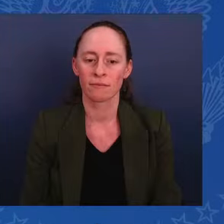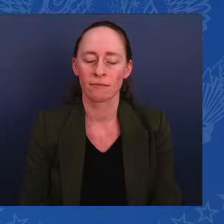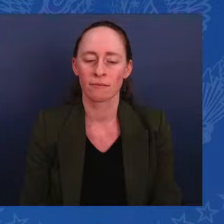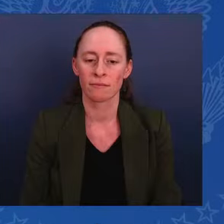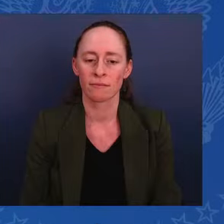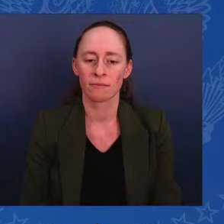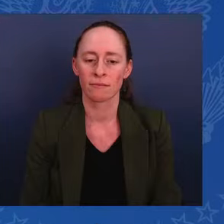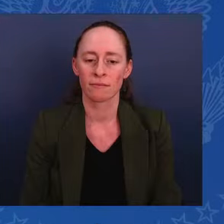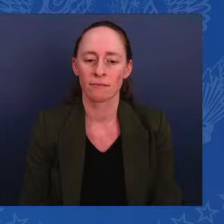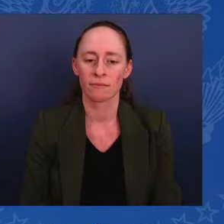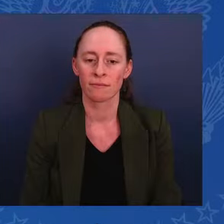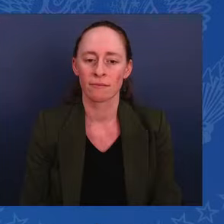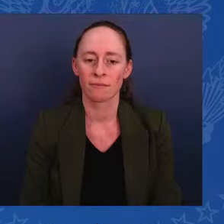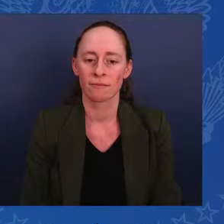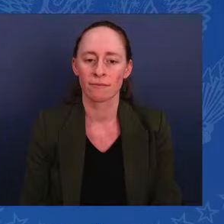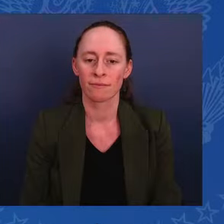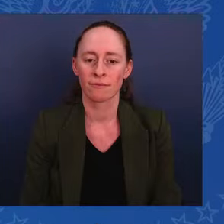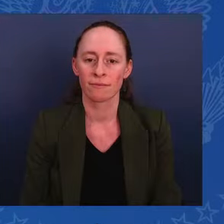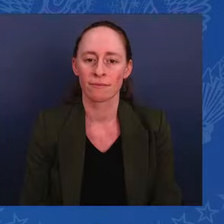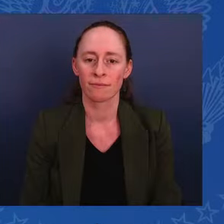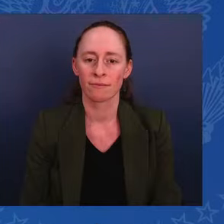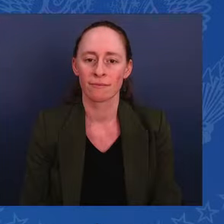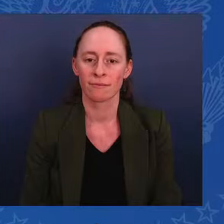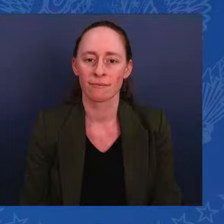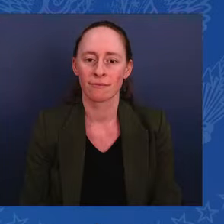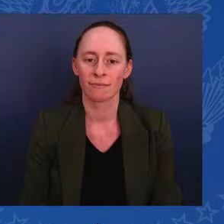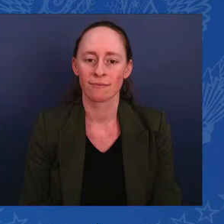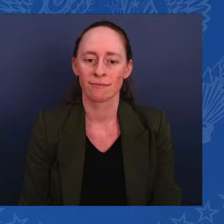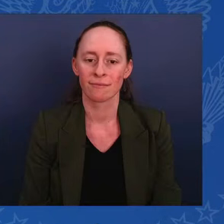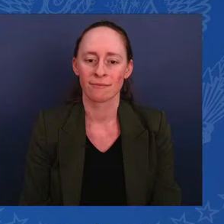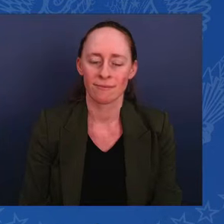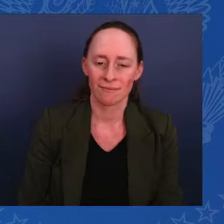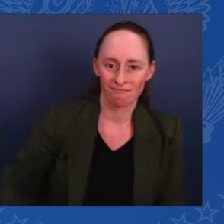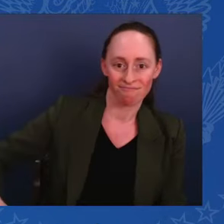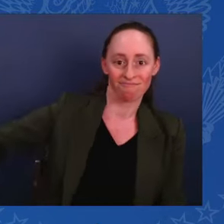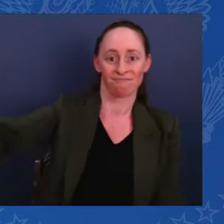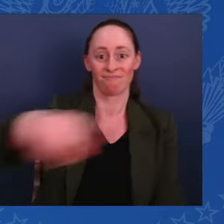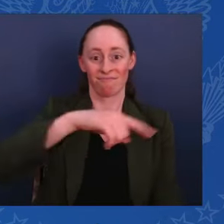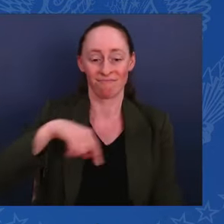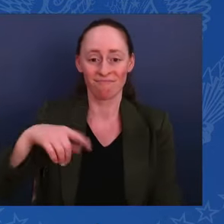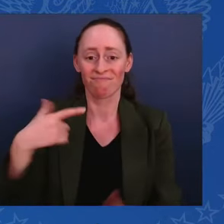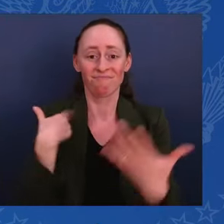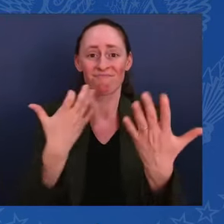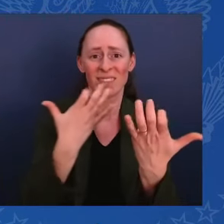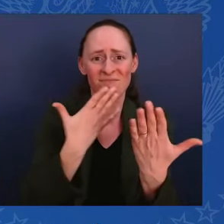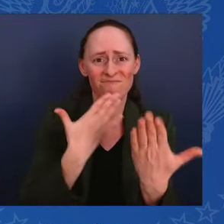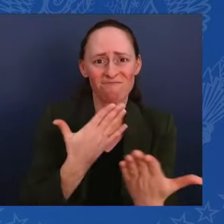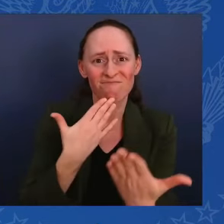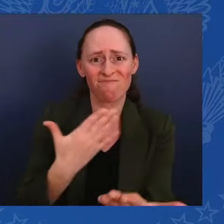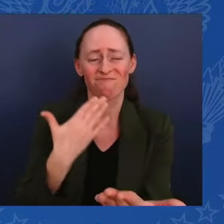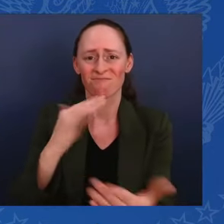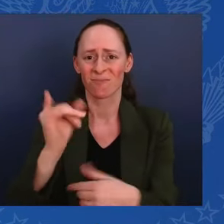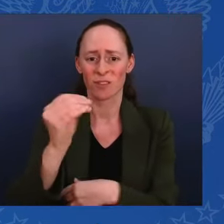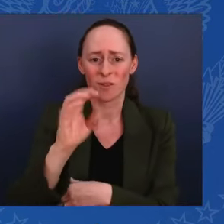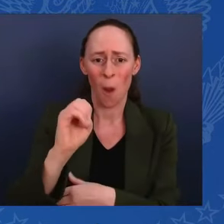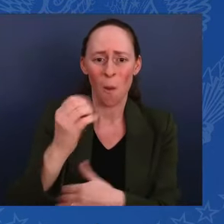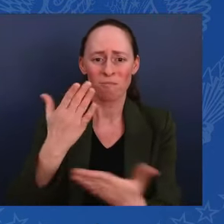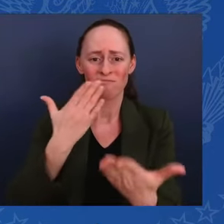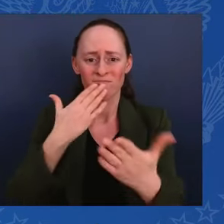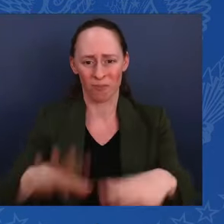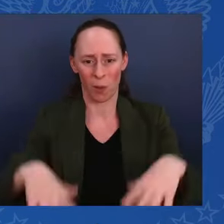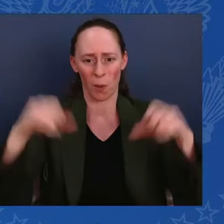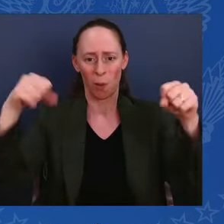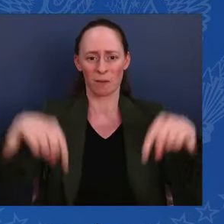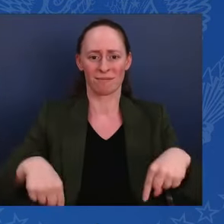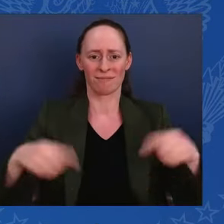And all our other G7 partners. Thank you, Joe, for hosting this. Good to see everyone here. Canadian support for